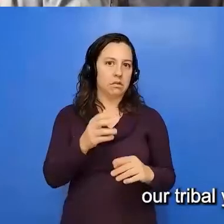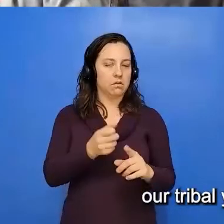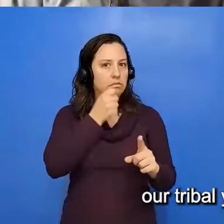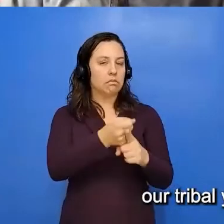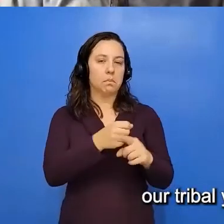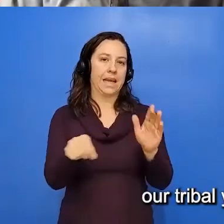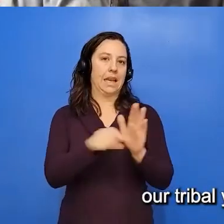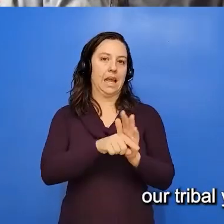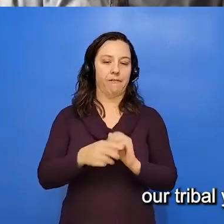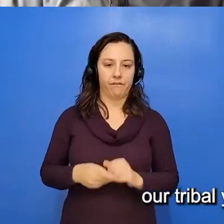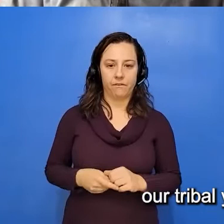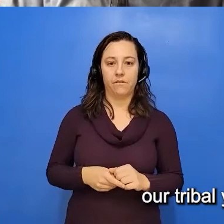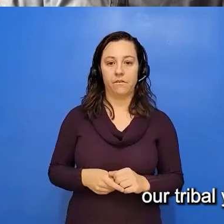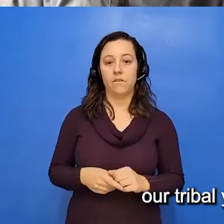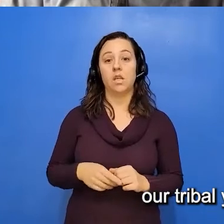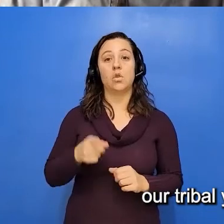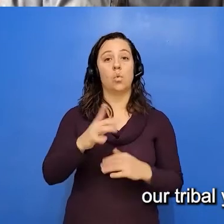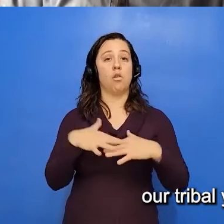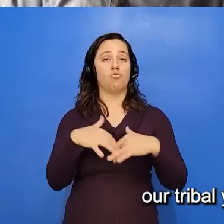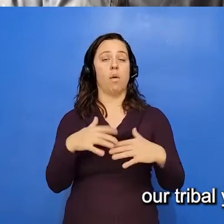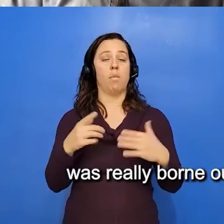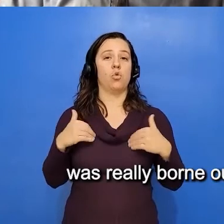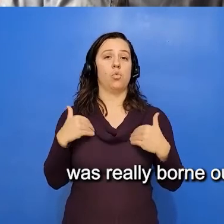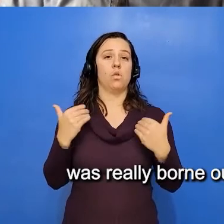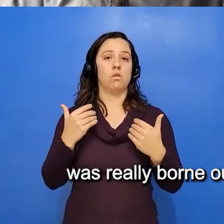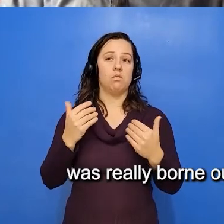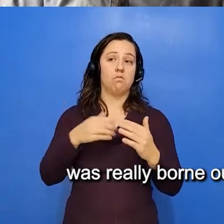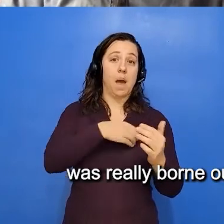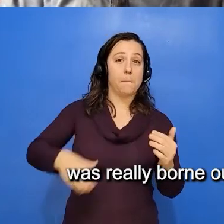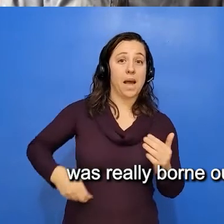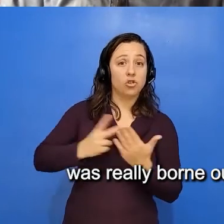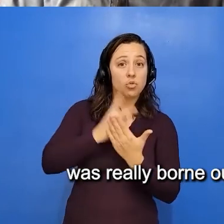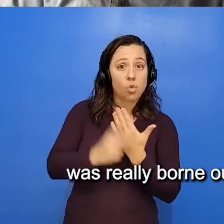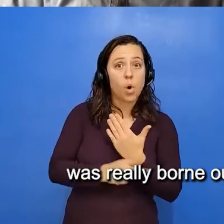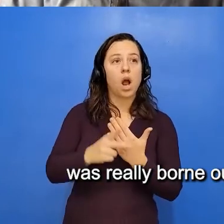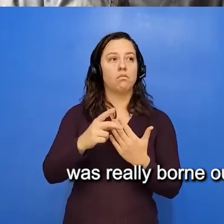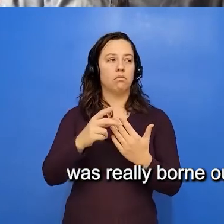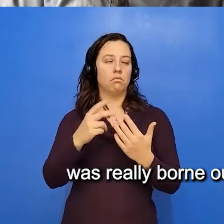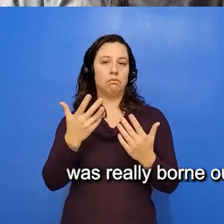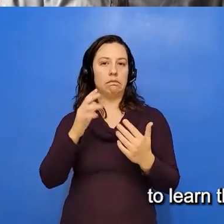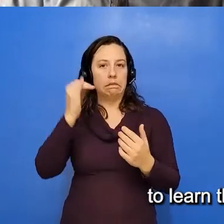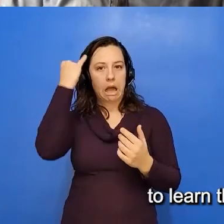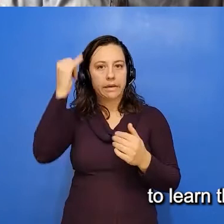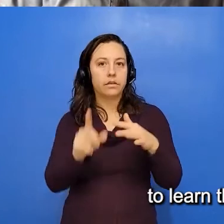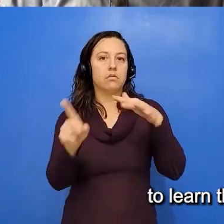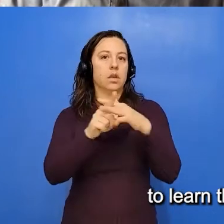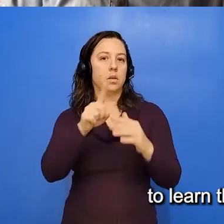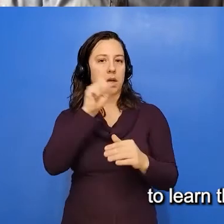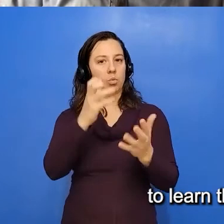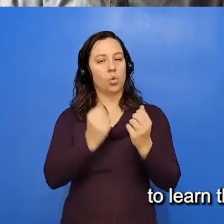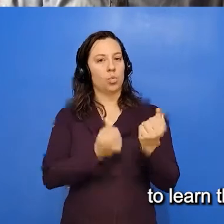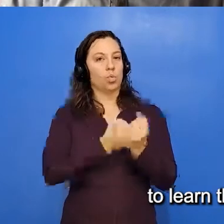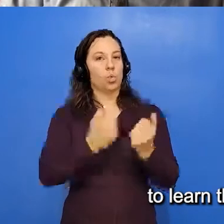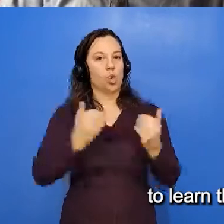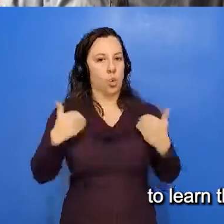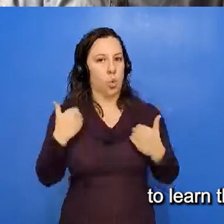our tribal youth ambassadors program was really born out of supporting youth, giving them, the opportunity to learn that history,